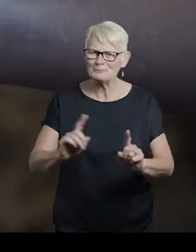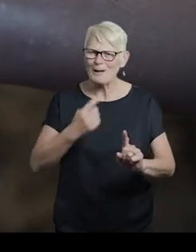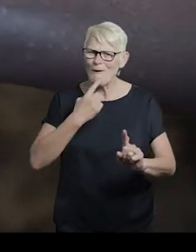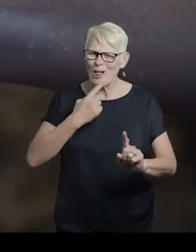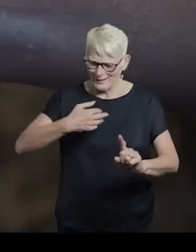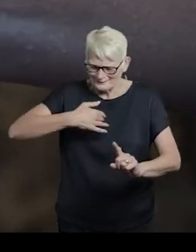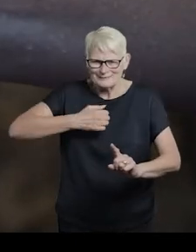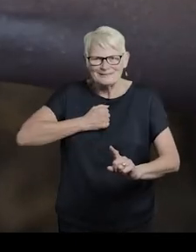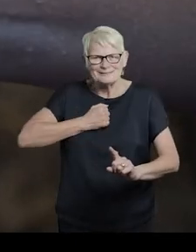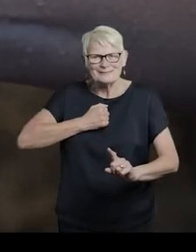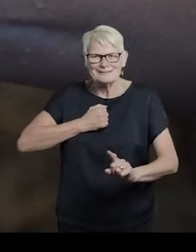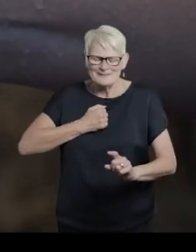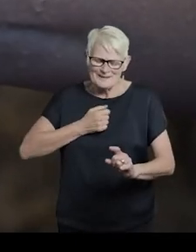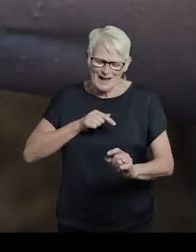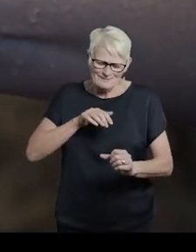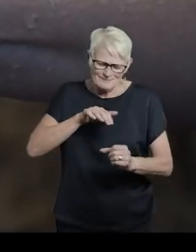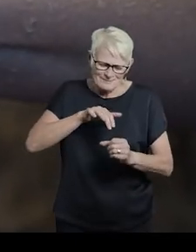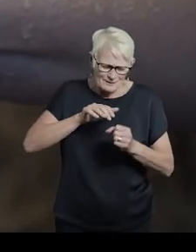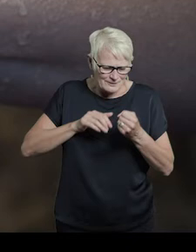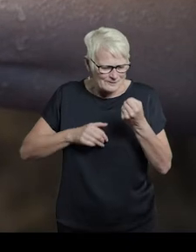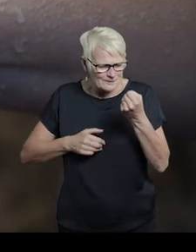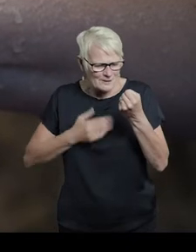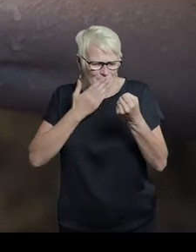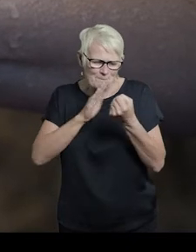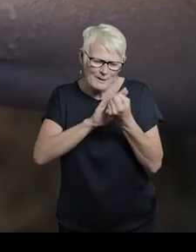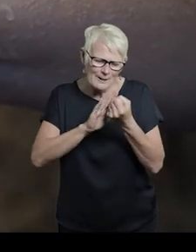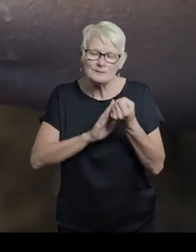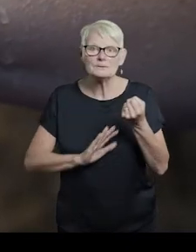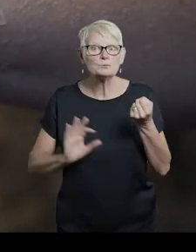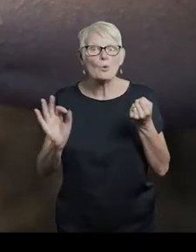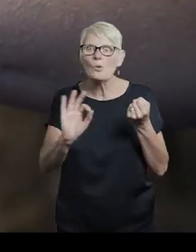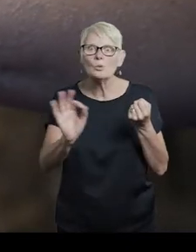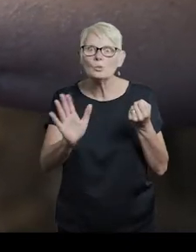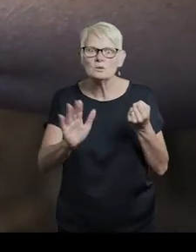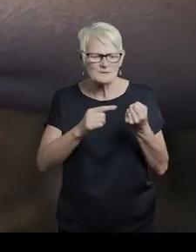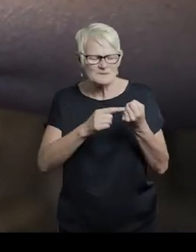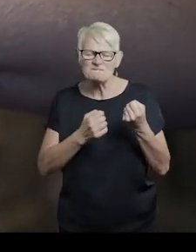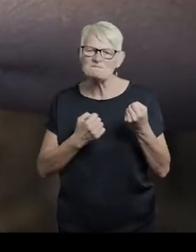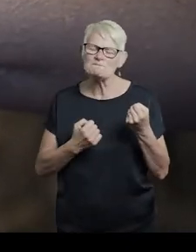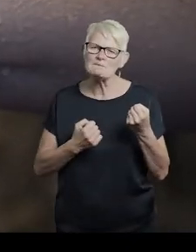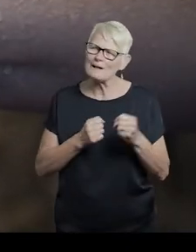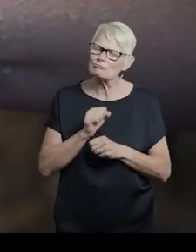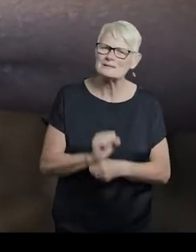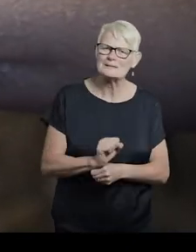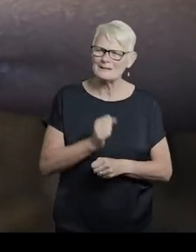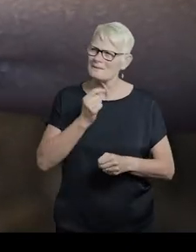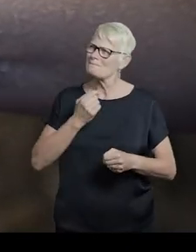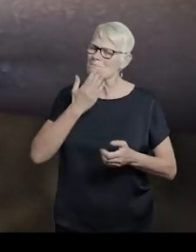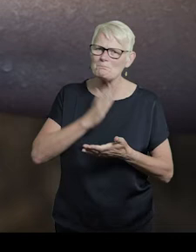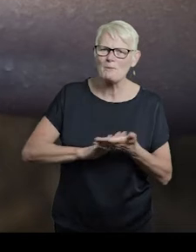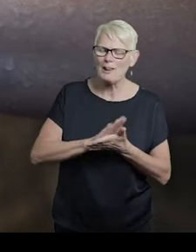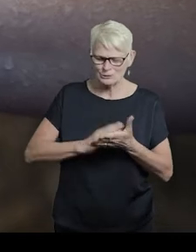run through my tightly grasped fist. No apologies. A fist in resistance as